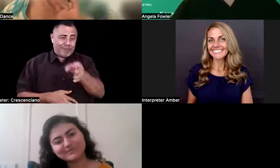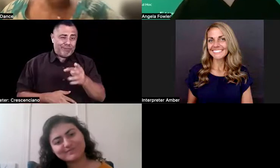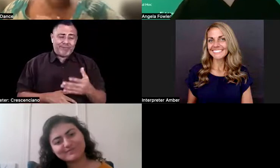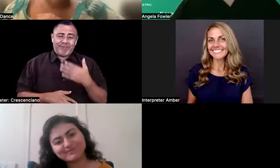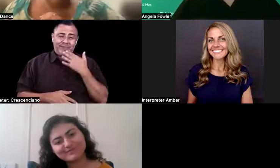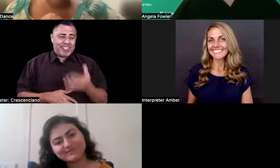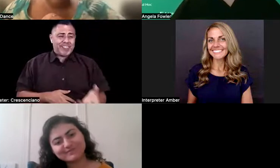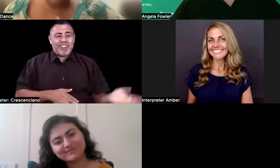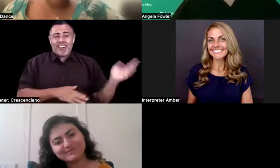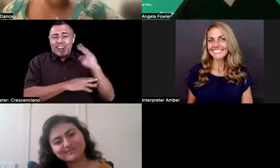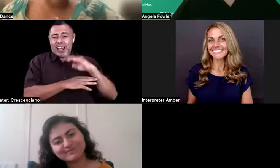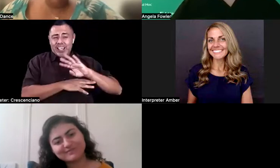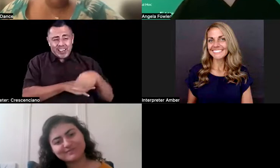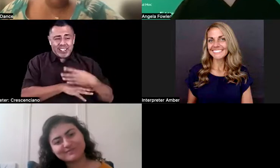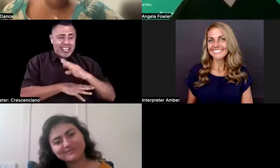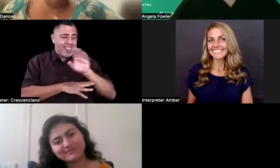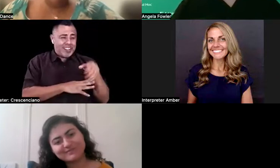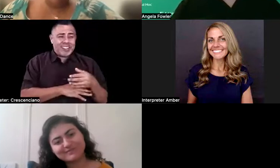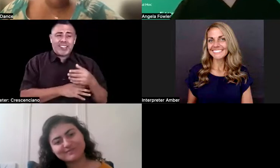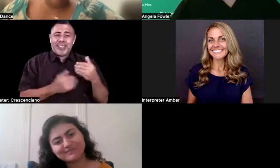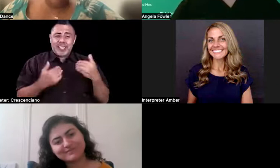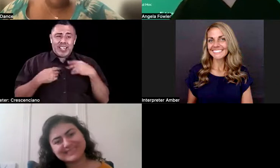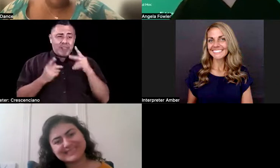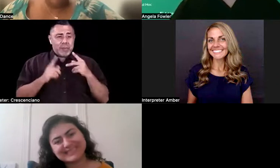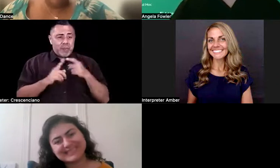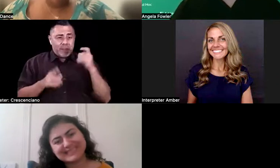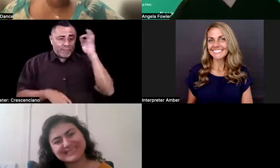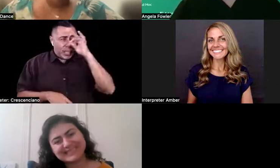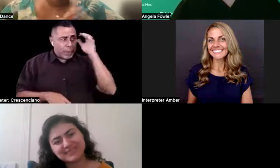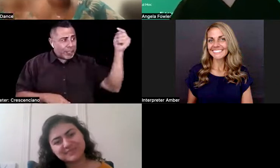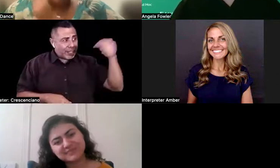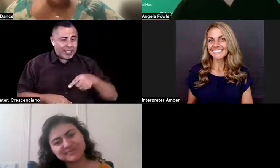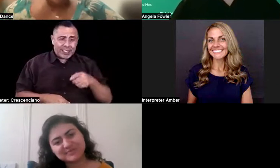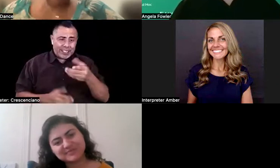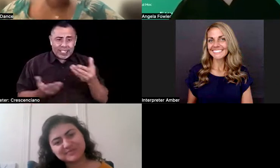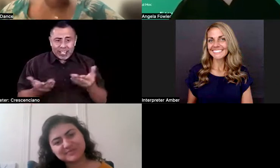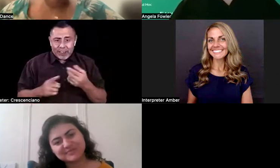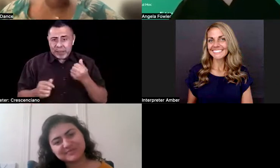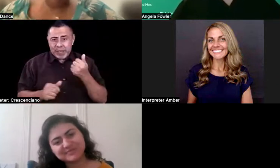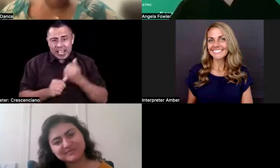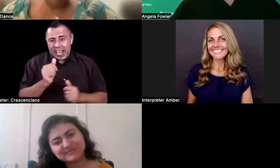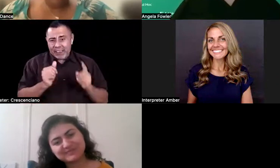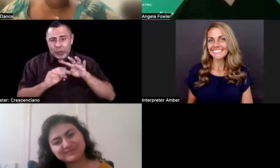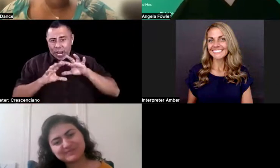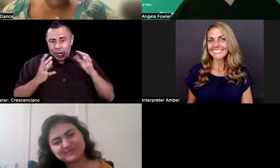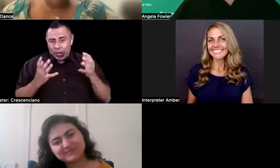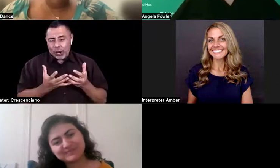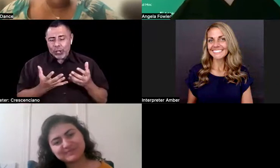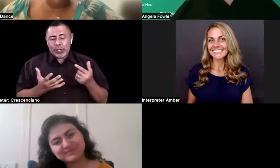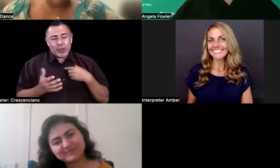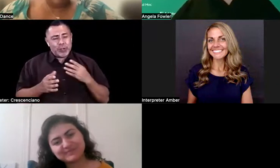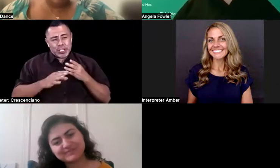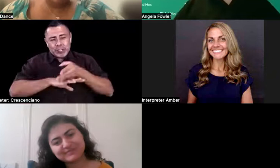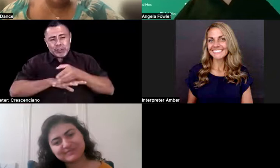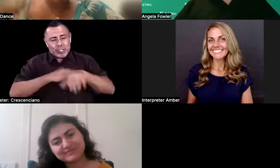everywhere we have realized we had some people, even from the Philippines, which really made me excited. So we are crossing, um, all the borders. I'm